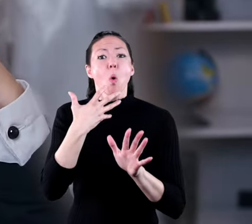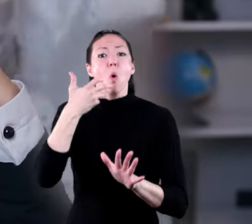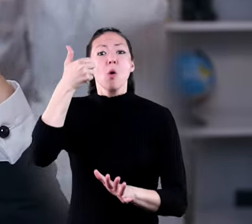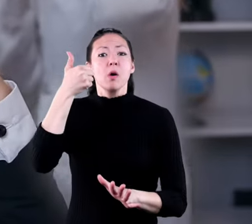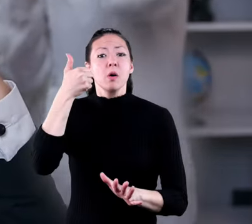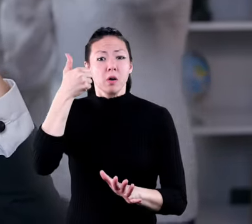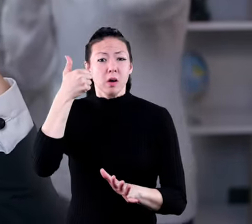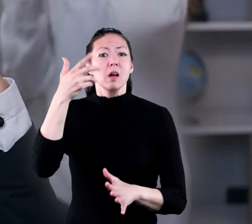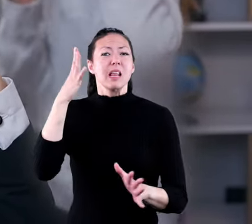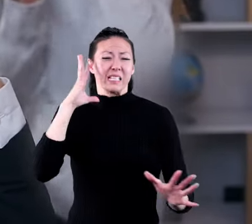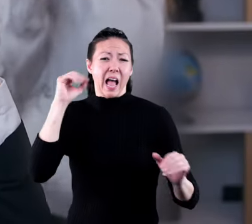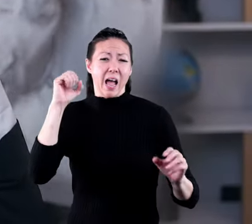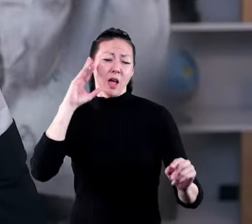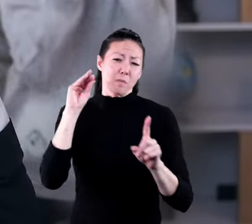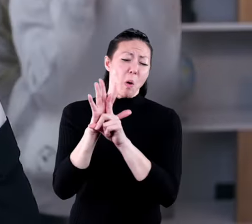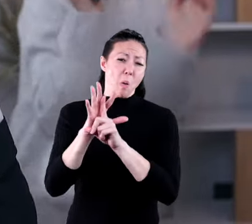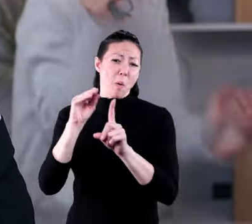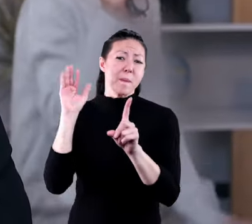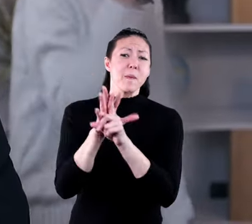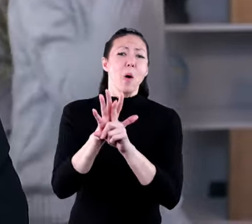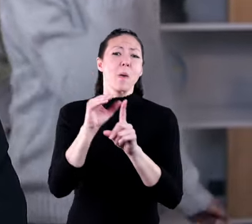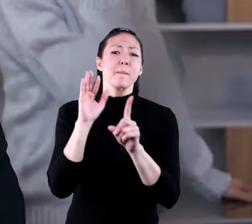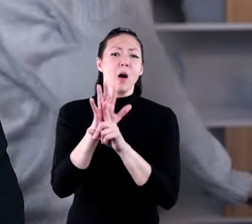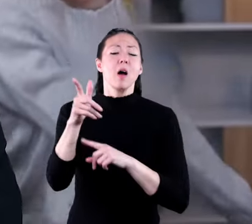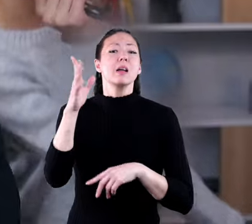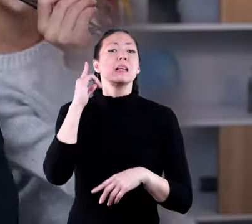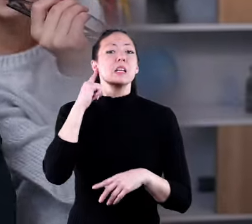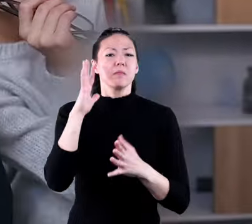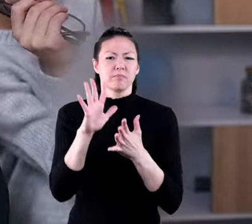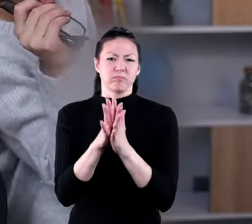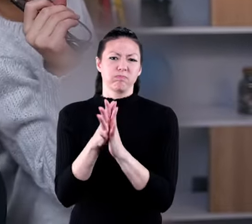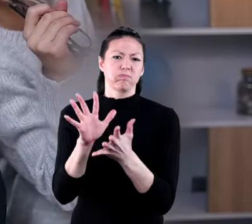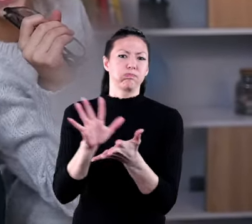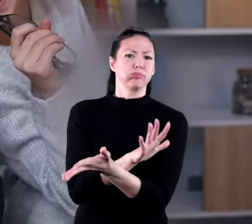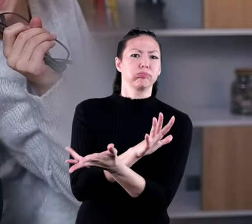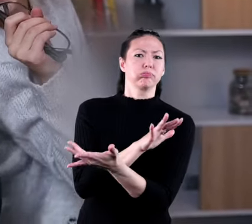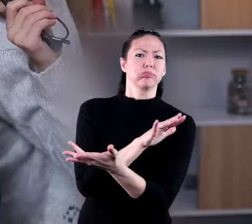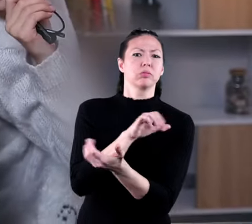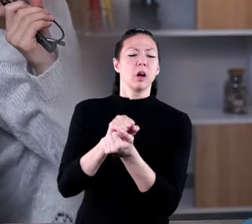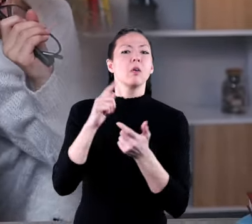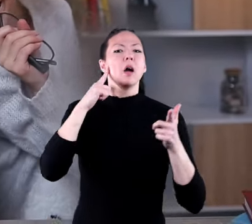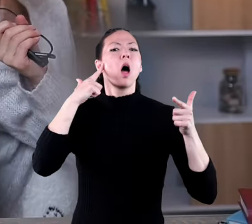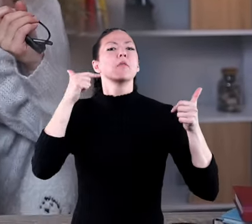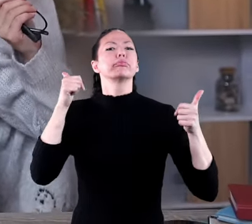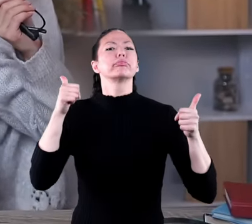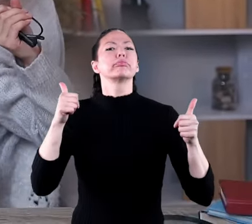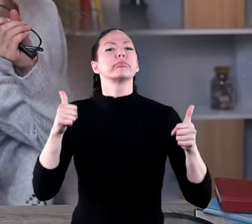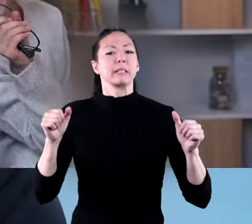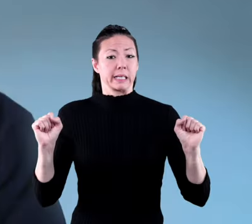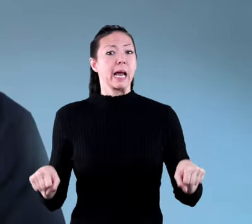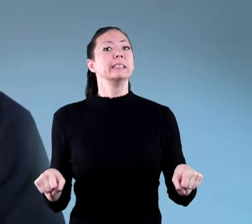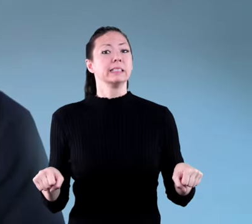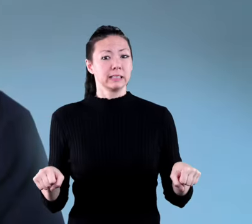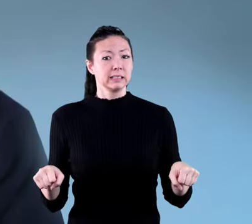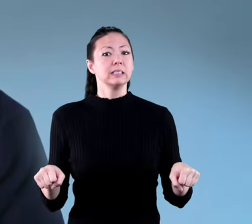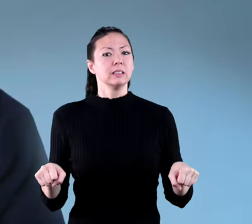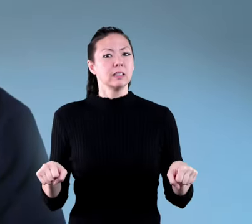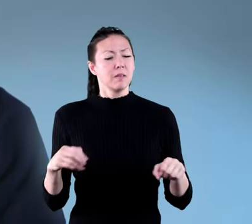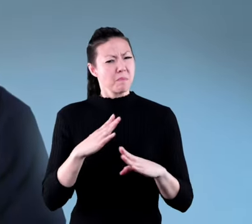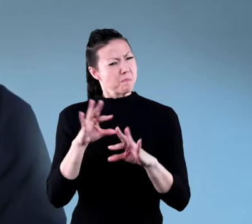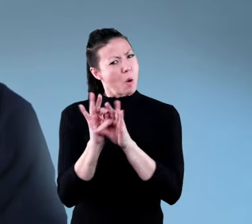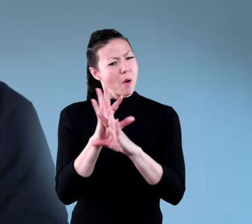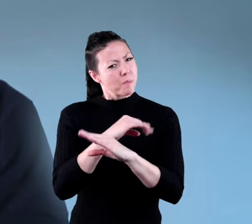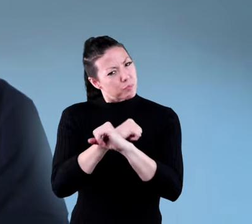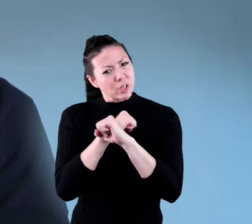or exposed to a lot of loud noises these tiny hairs become damaged and can cause us to lose some of our hearing so it's important